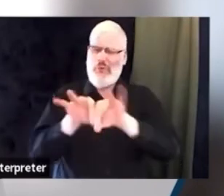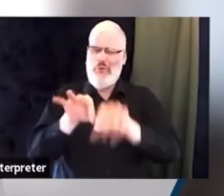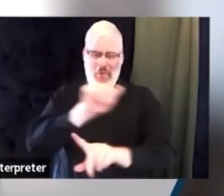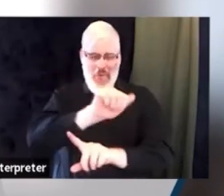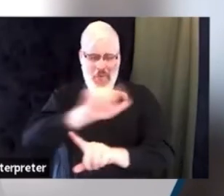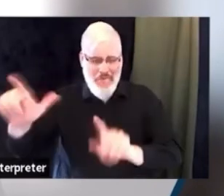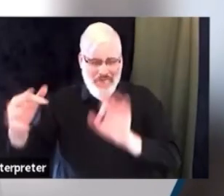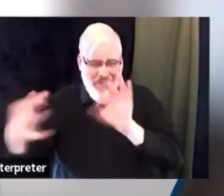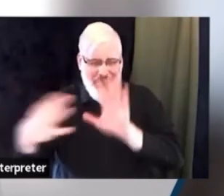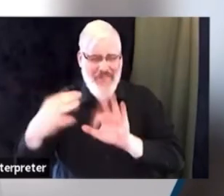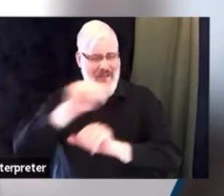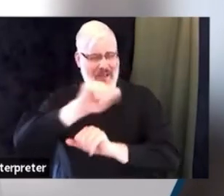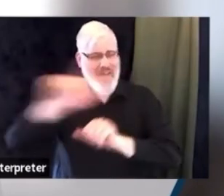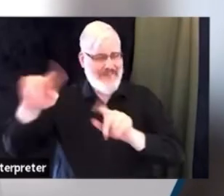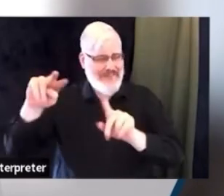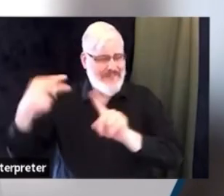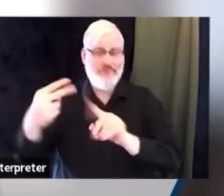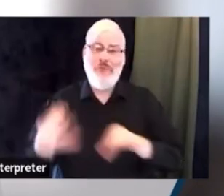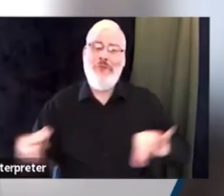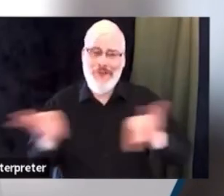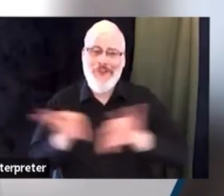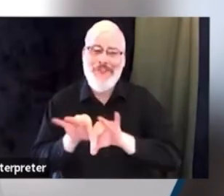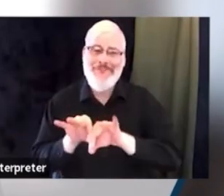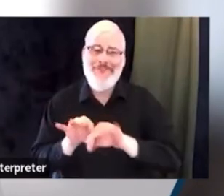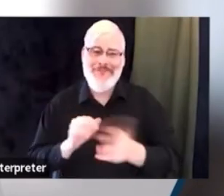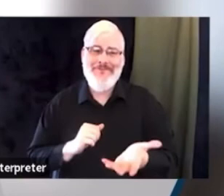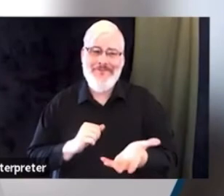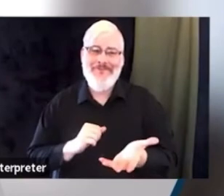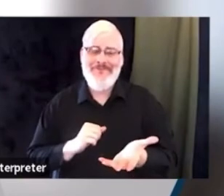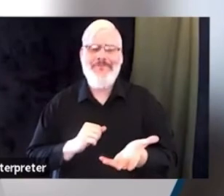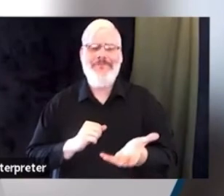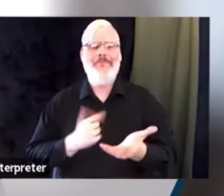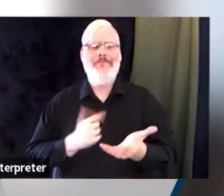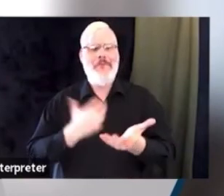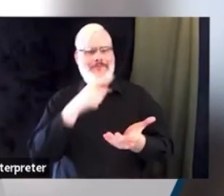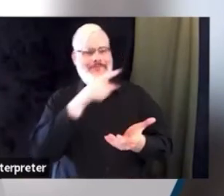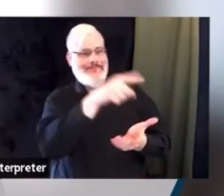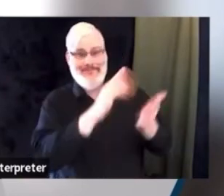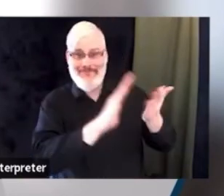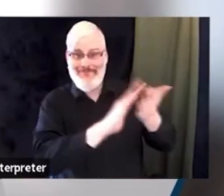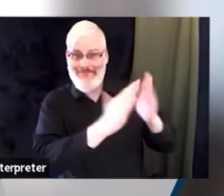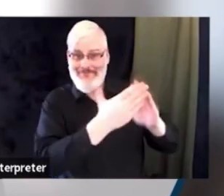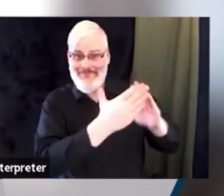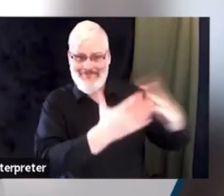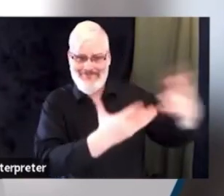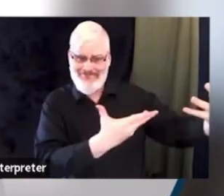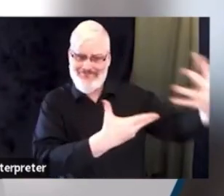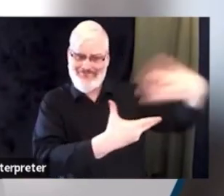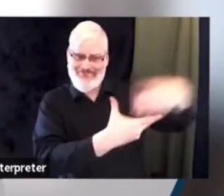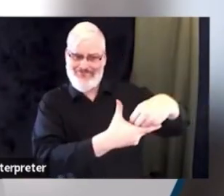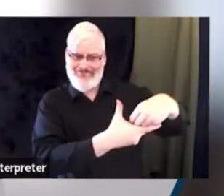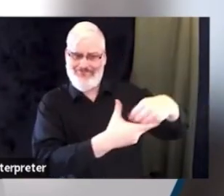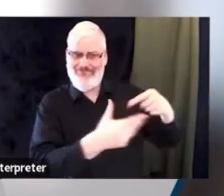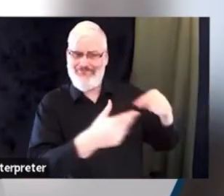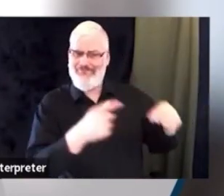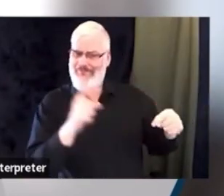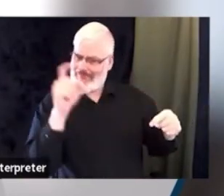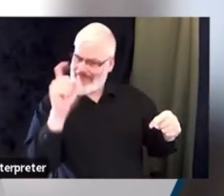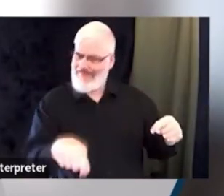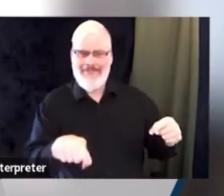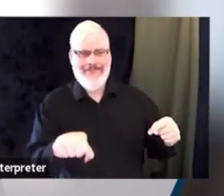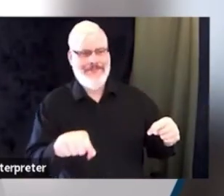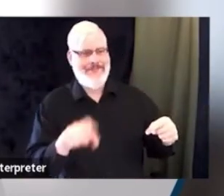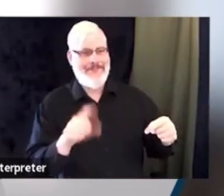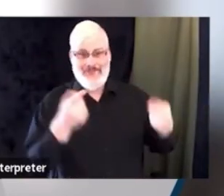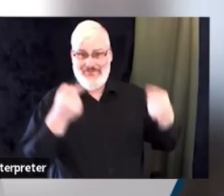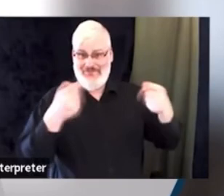community engagement, but that has to be an initial component of what we'll do. We'll reach out and we'll get feedback from the community as